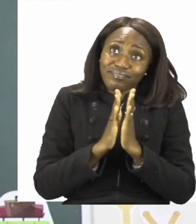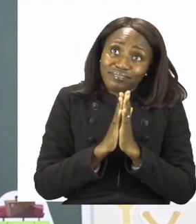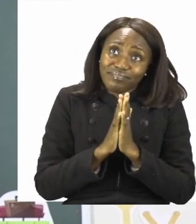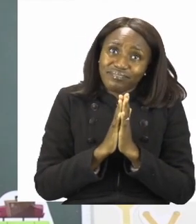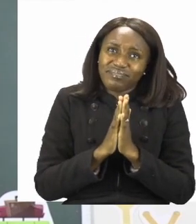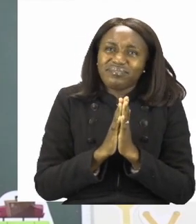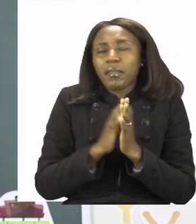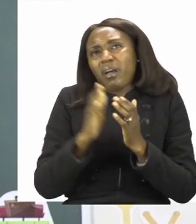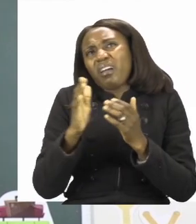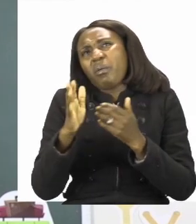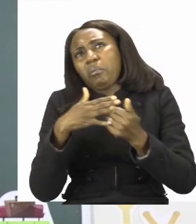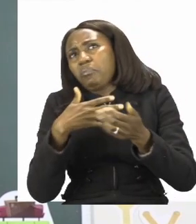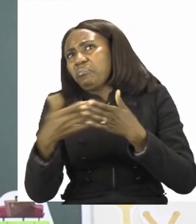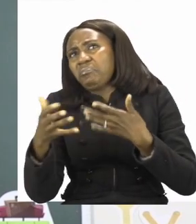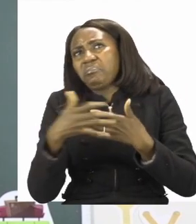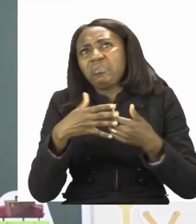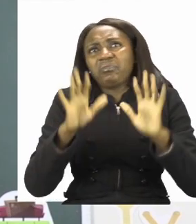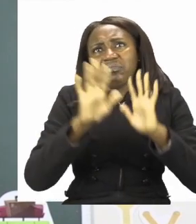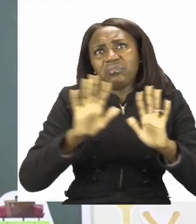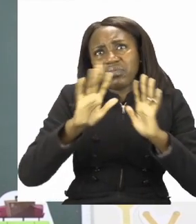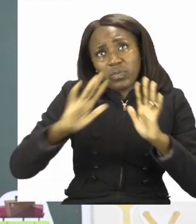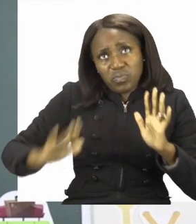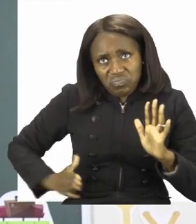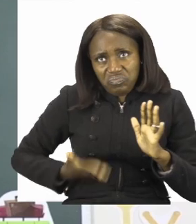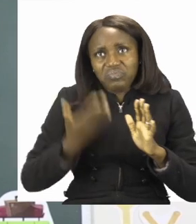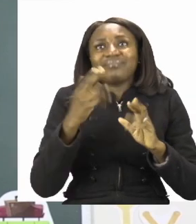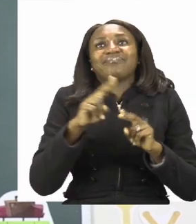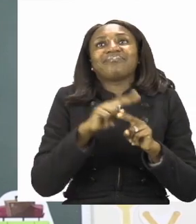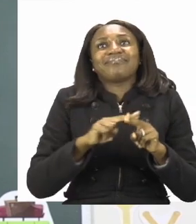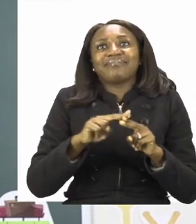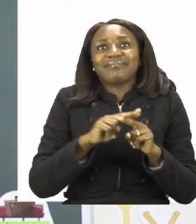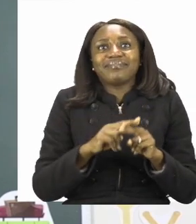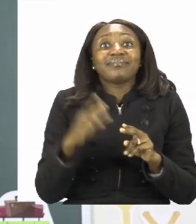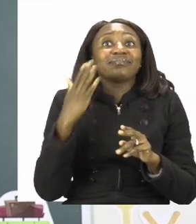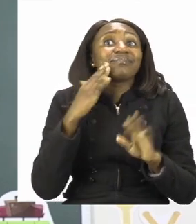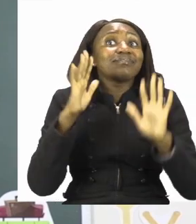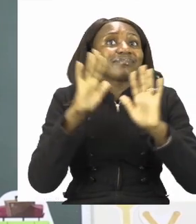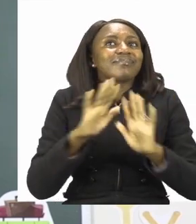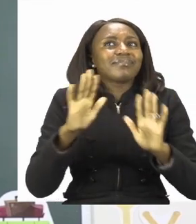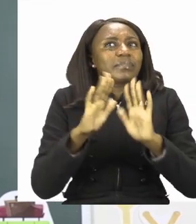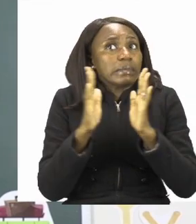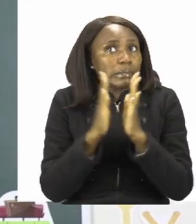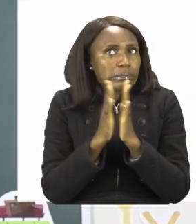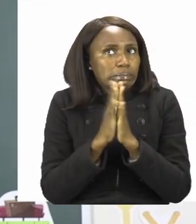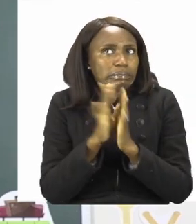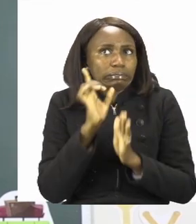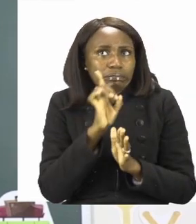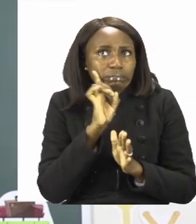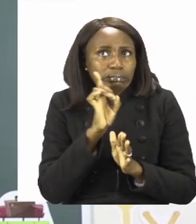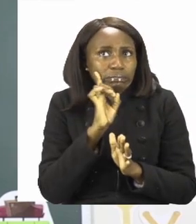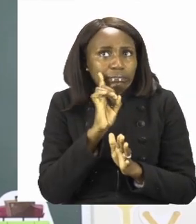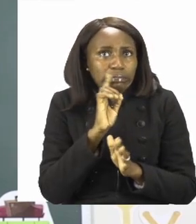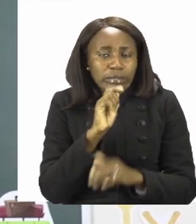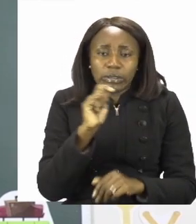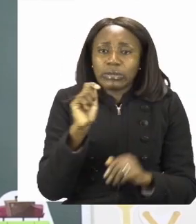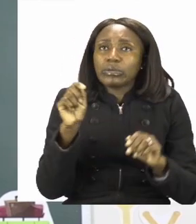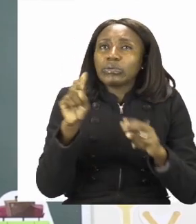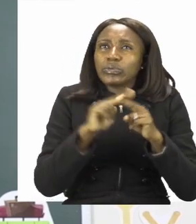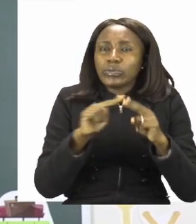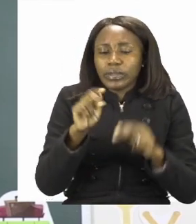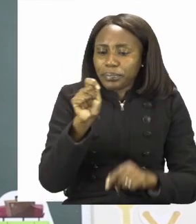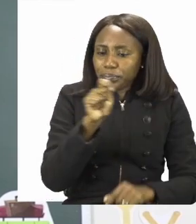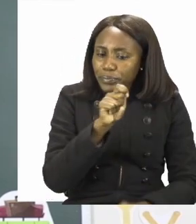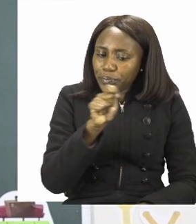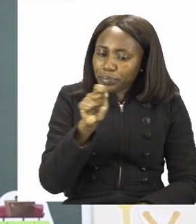can use any of your favourite colours. When you're colouring, I'd like you to please colour either going up and